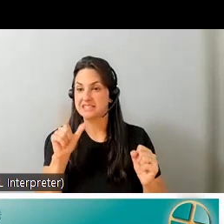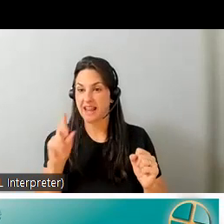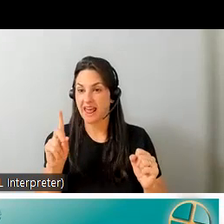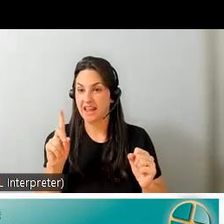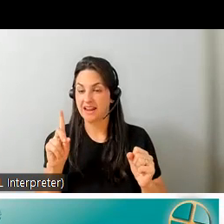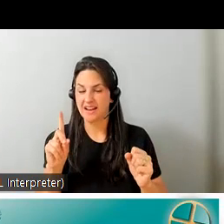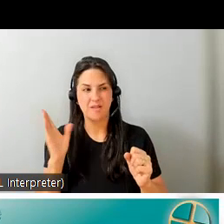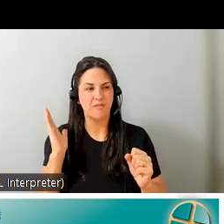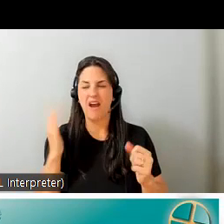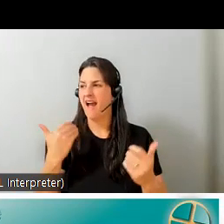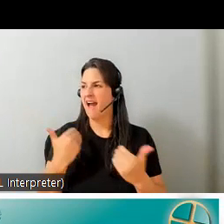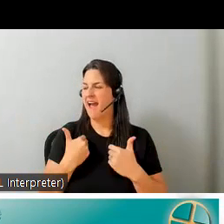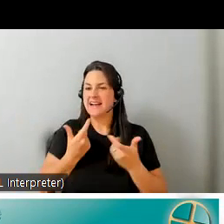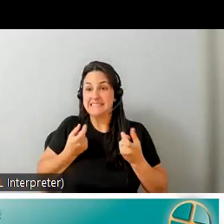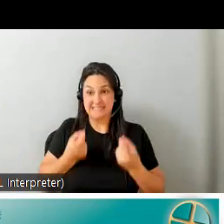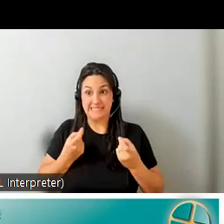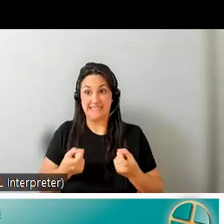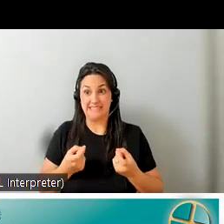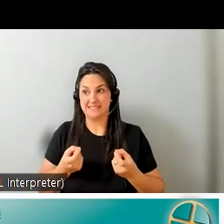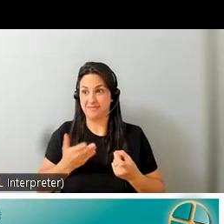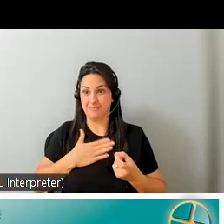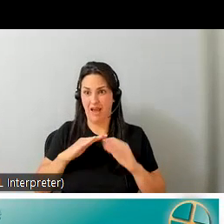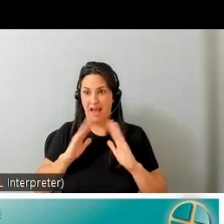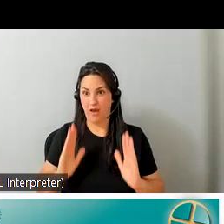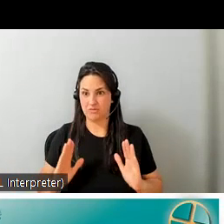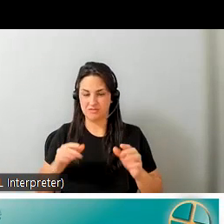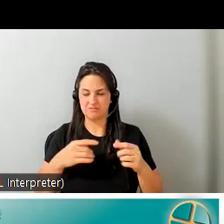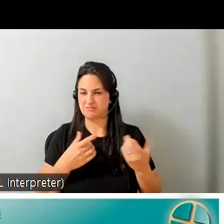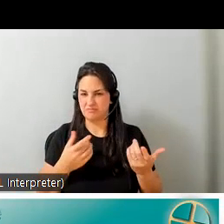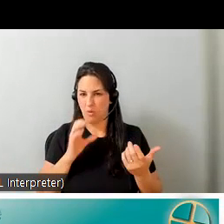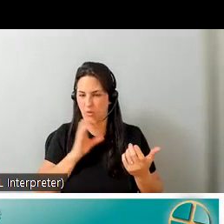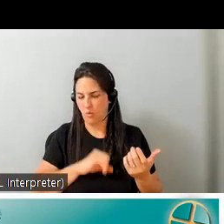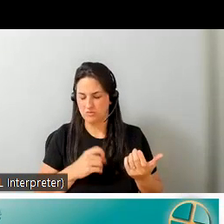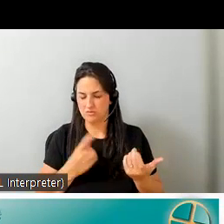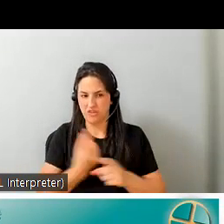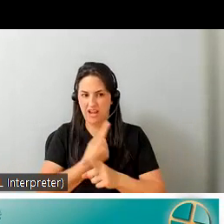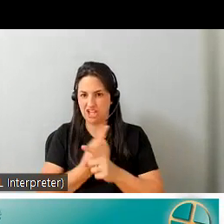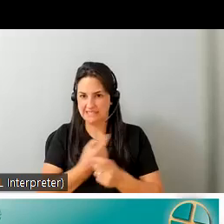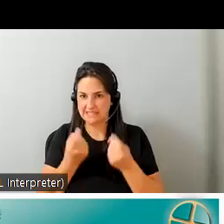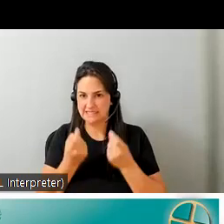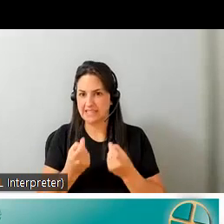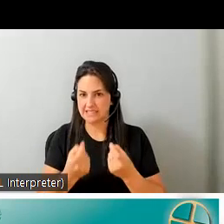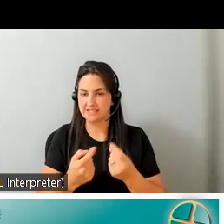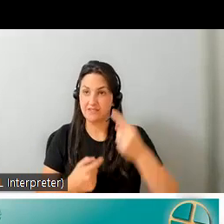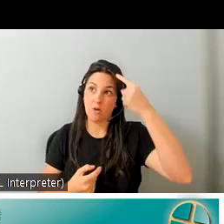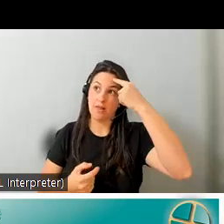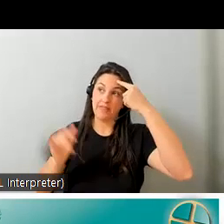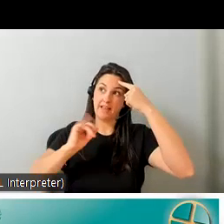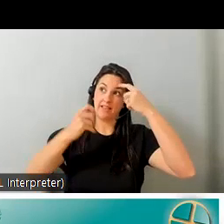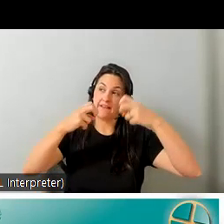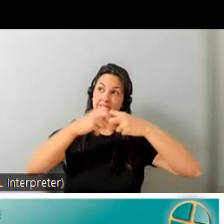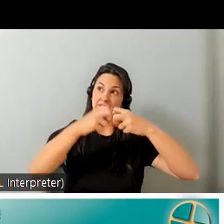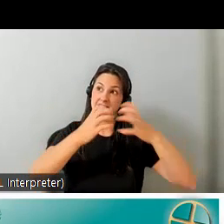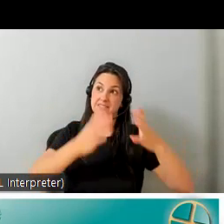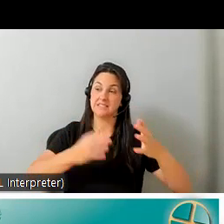around the house and um you know if you think like a physicist or a material scientist